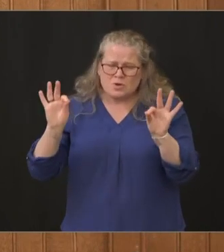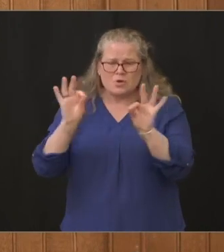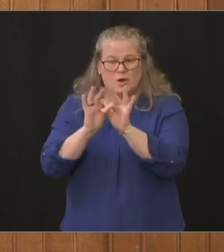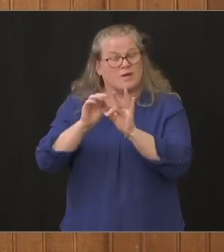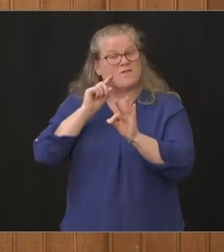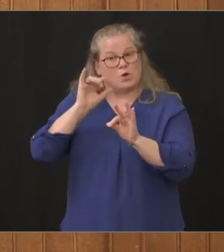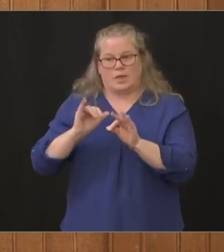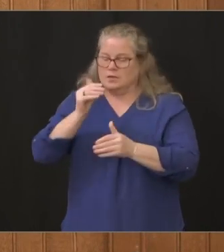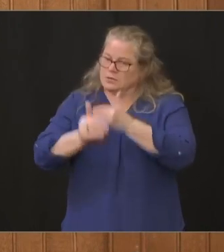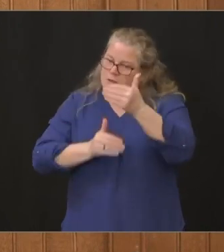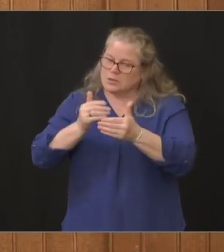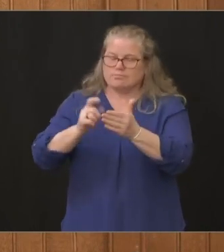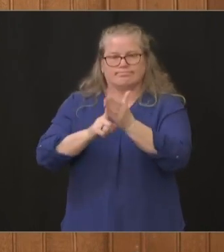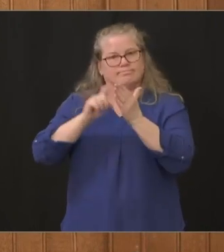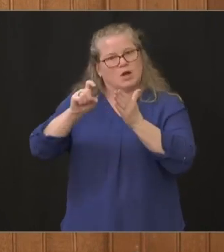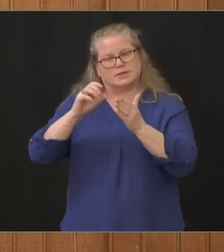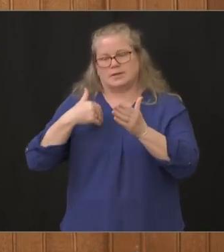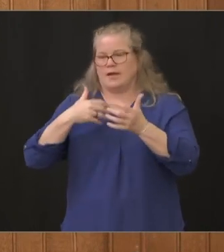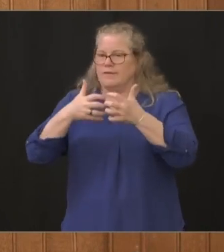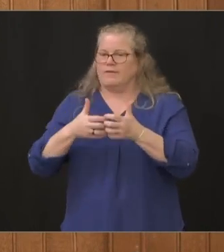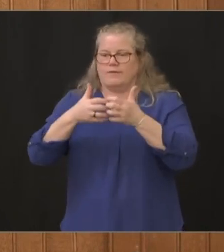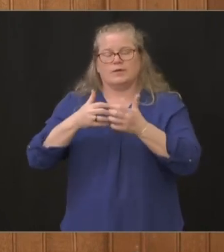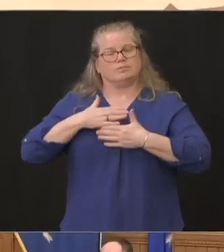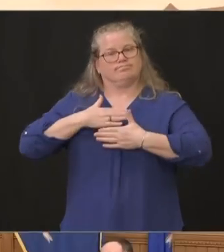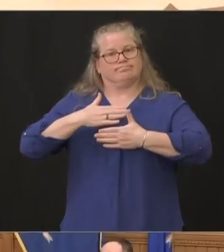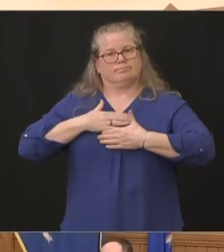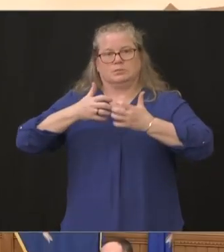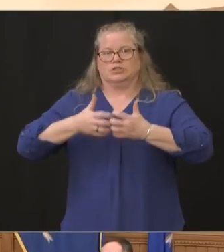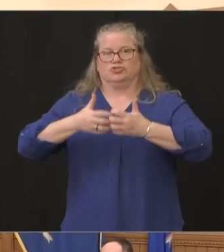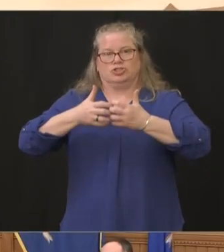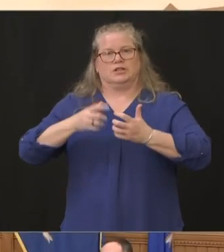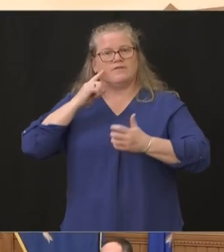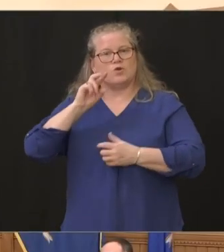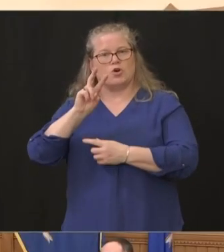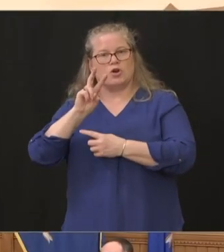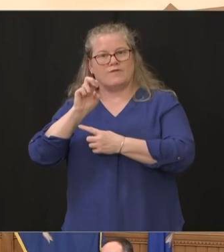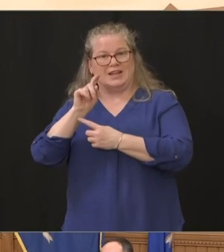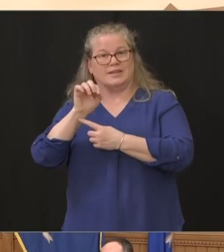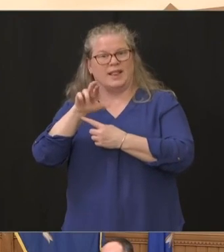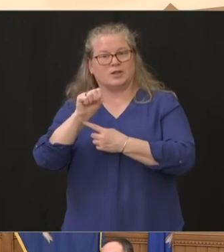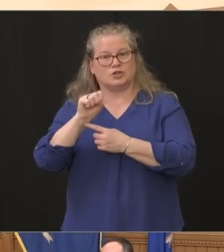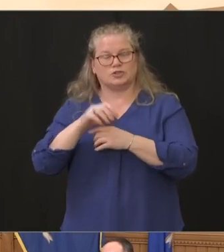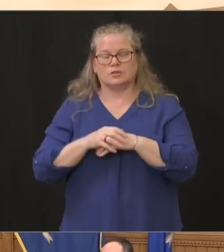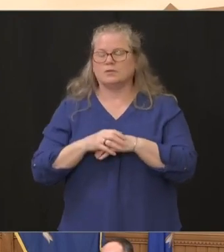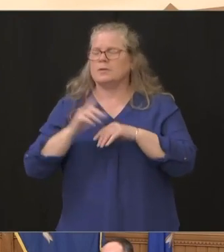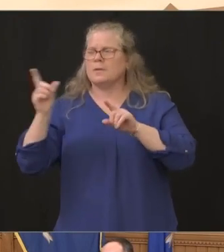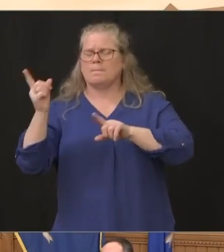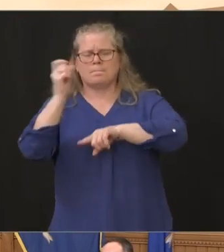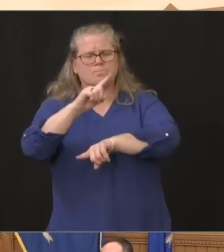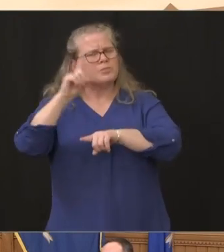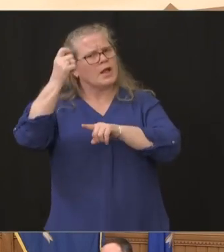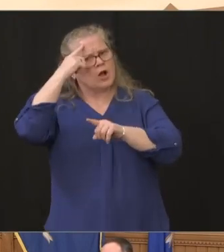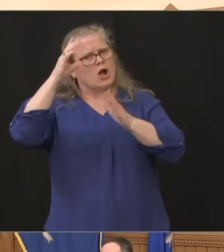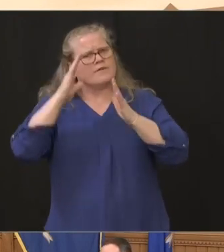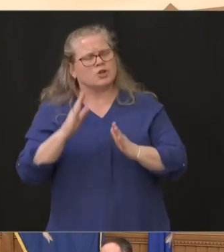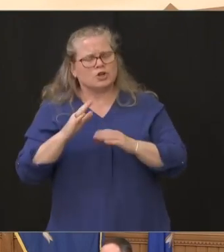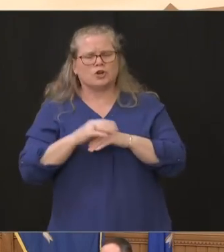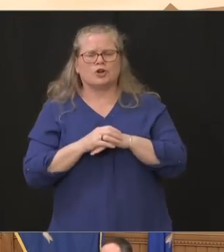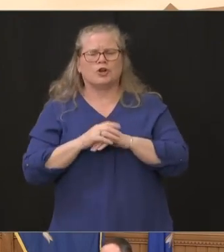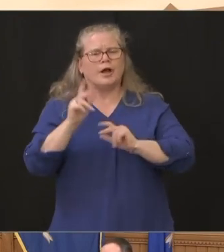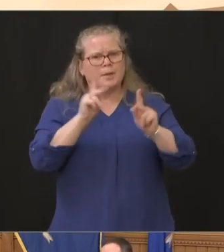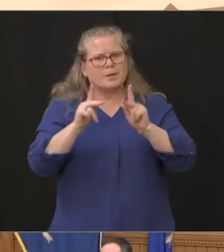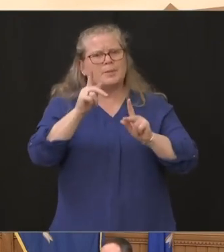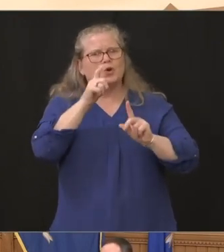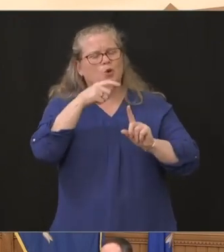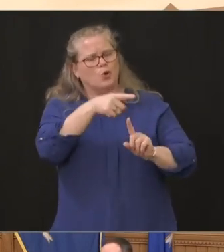required can you address the um essentially the continuing surge for lack of a better term coming in from new york into southern